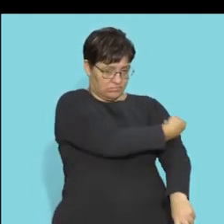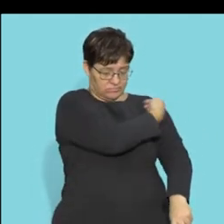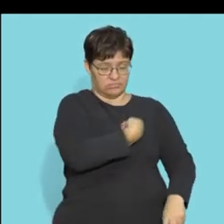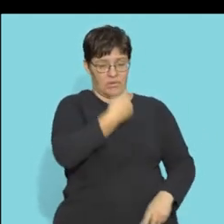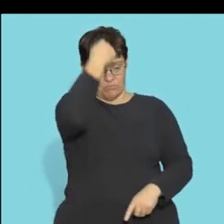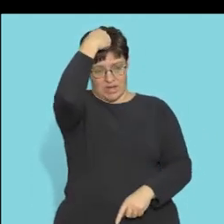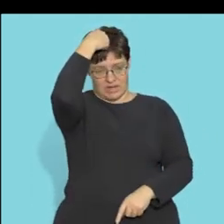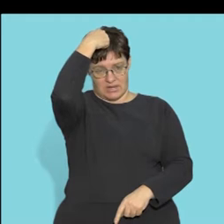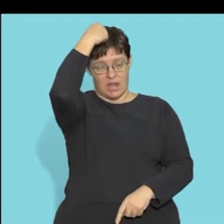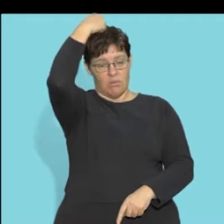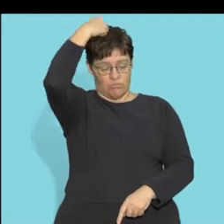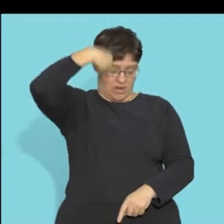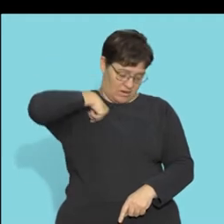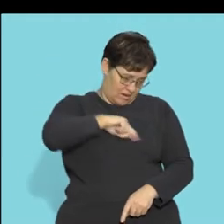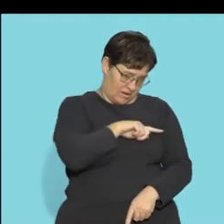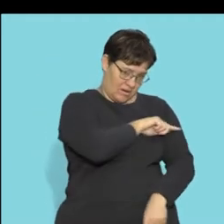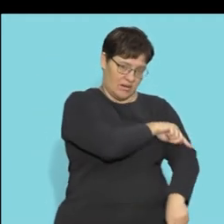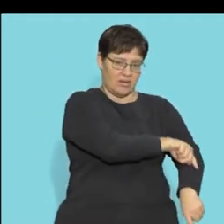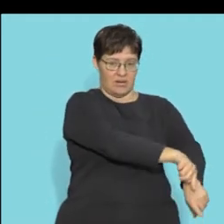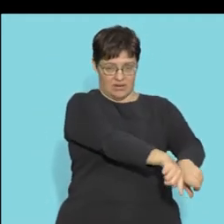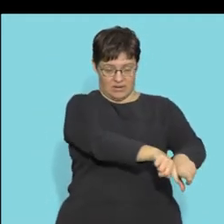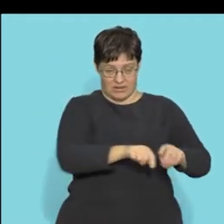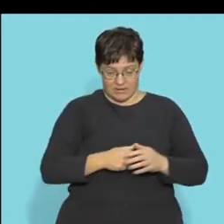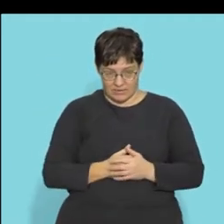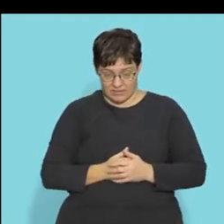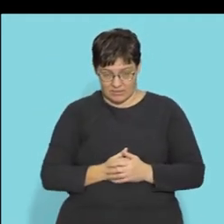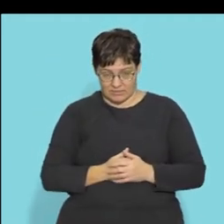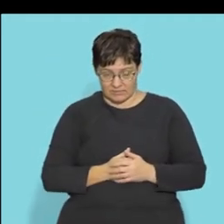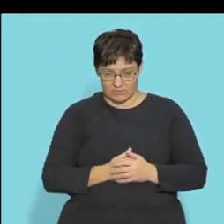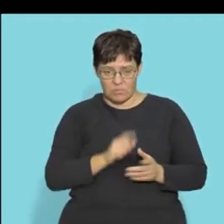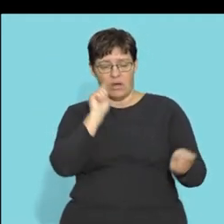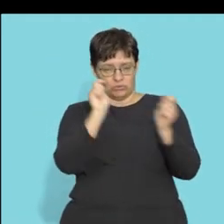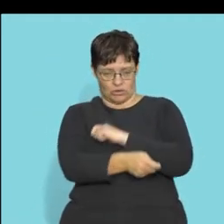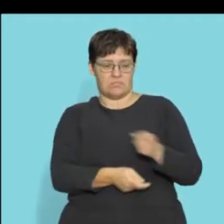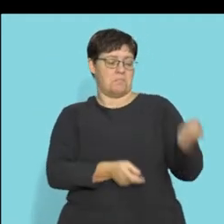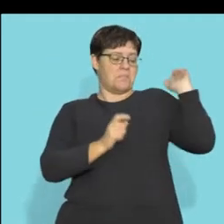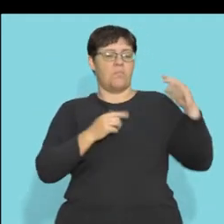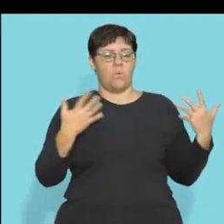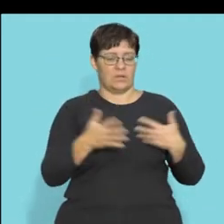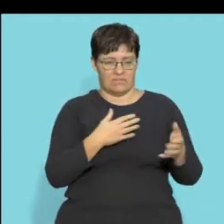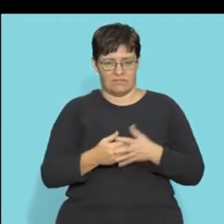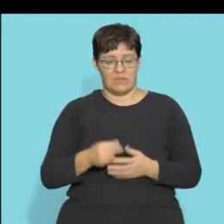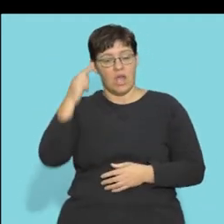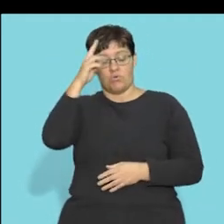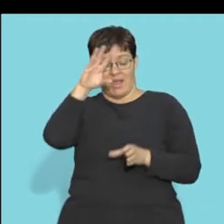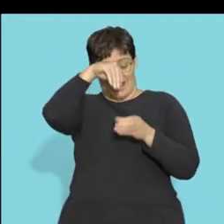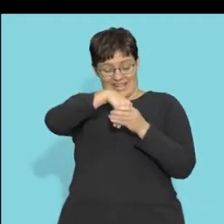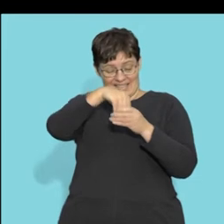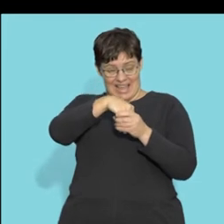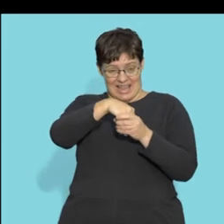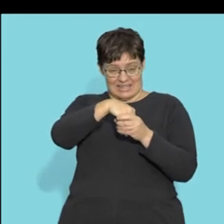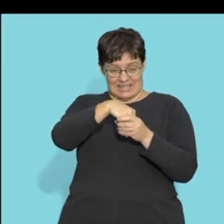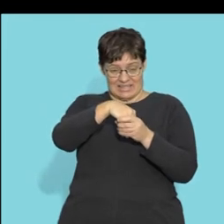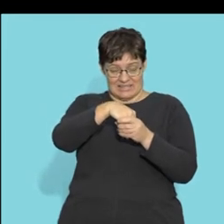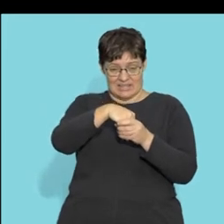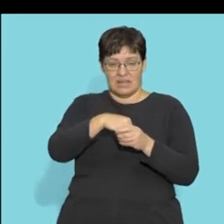to the brain and from the brain to the effectors. Right. To affect that change. Gray matter